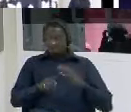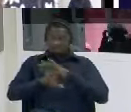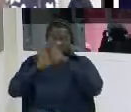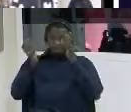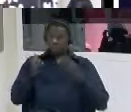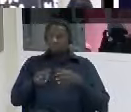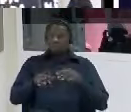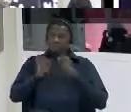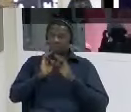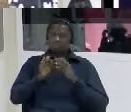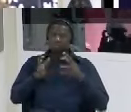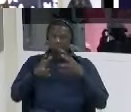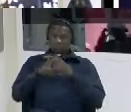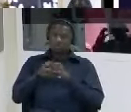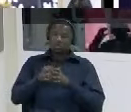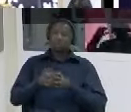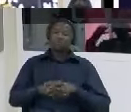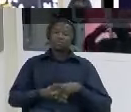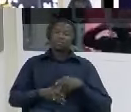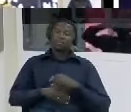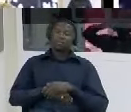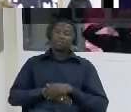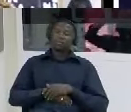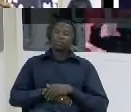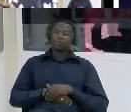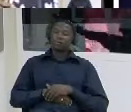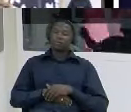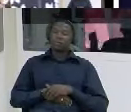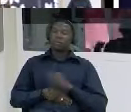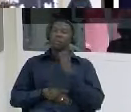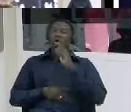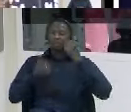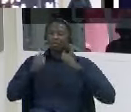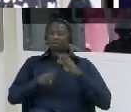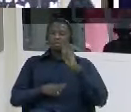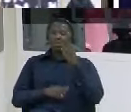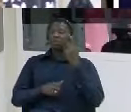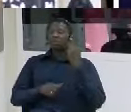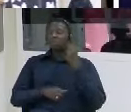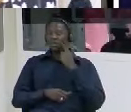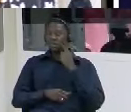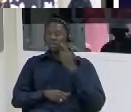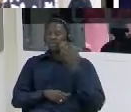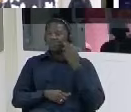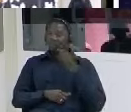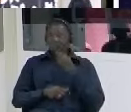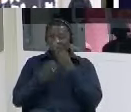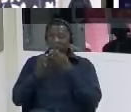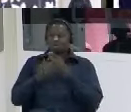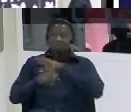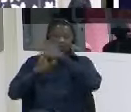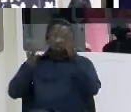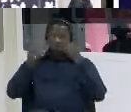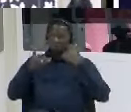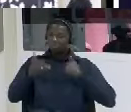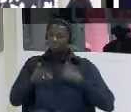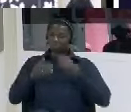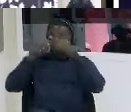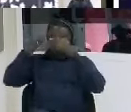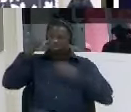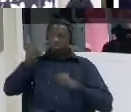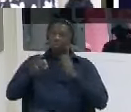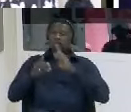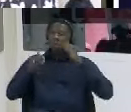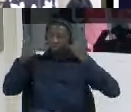well so tell us what happened after that second day when you had been tortured together with all these other people you mentioned what happened